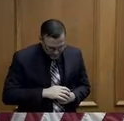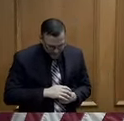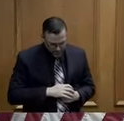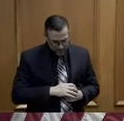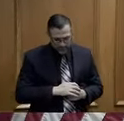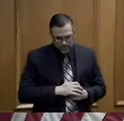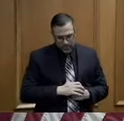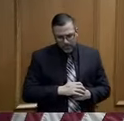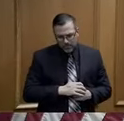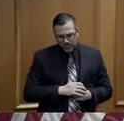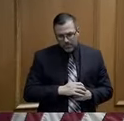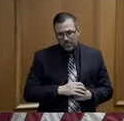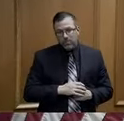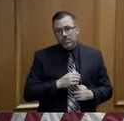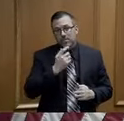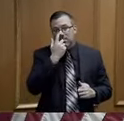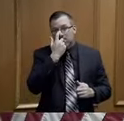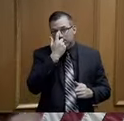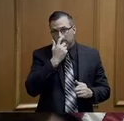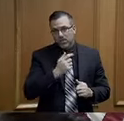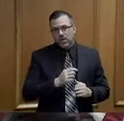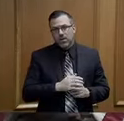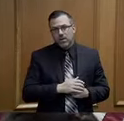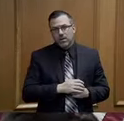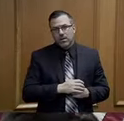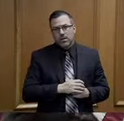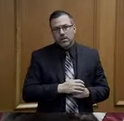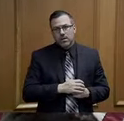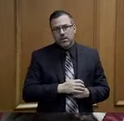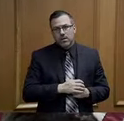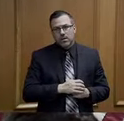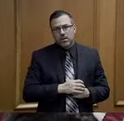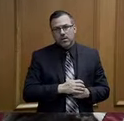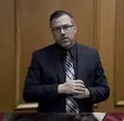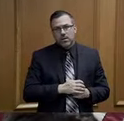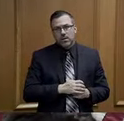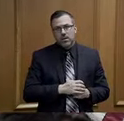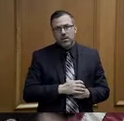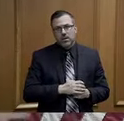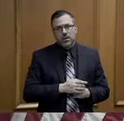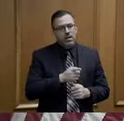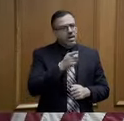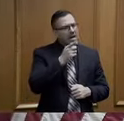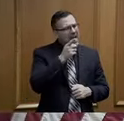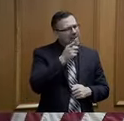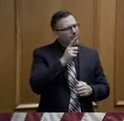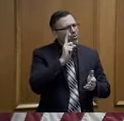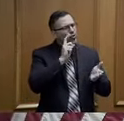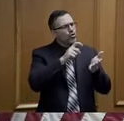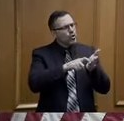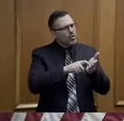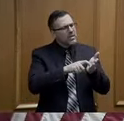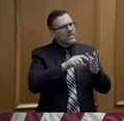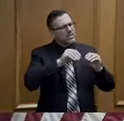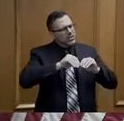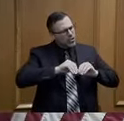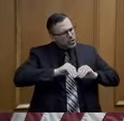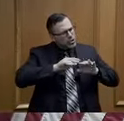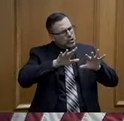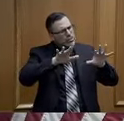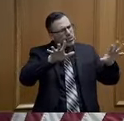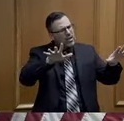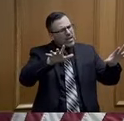Perfect. I wanted to check with you. Have you folks seen any spread of this virus amongst